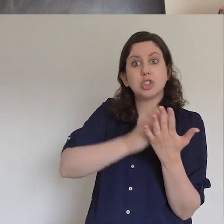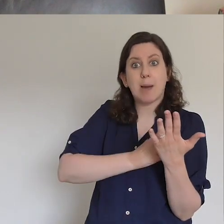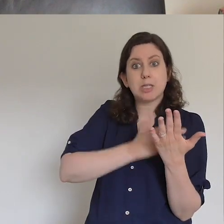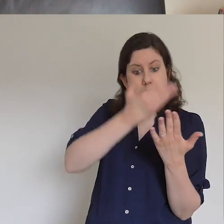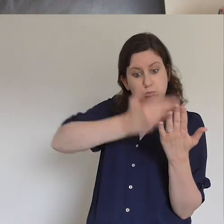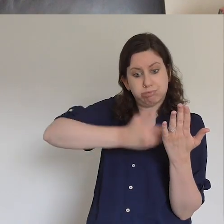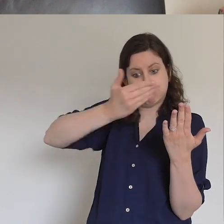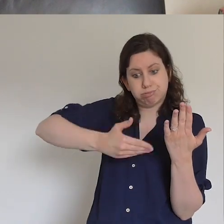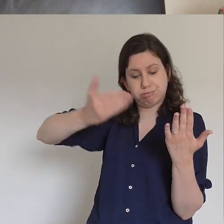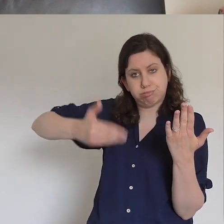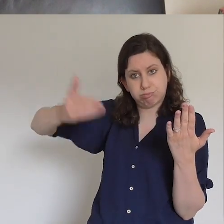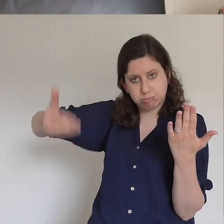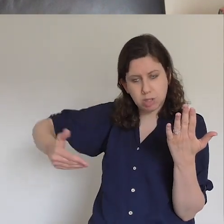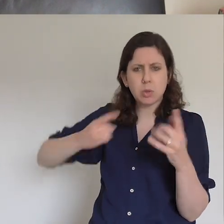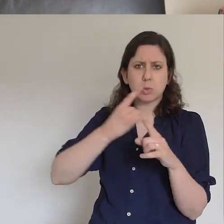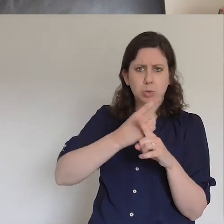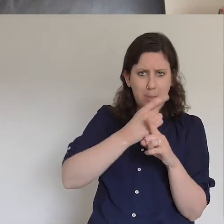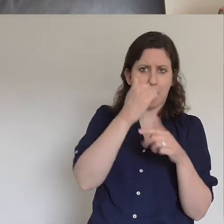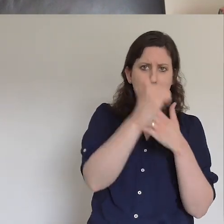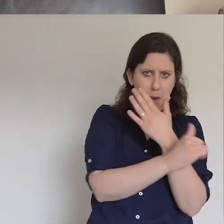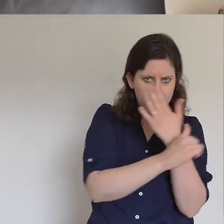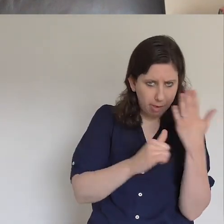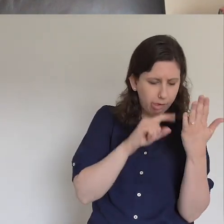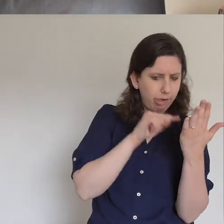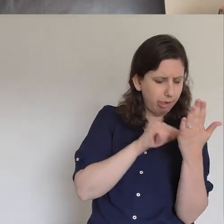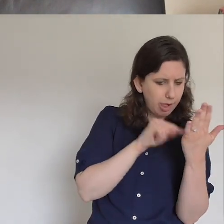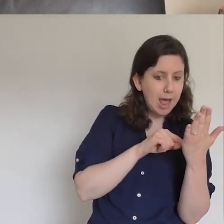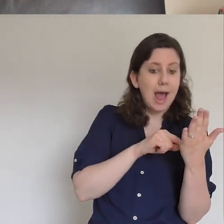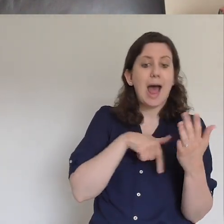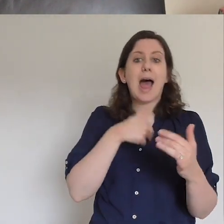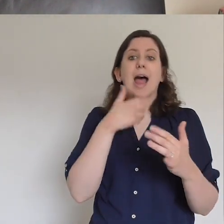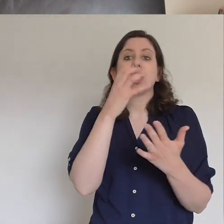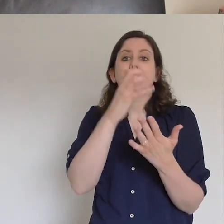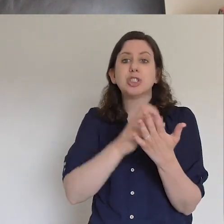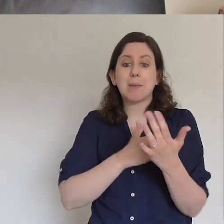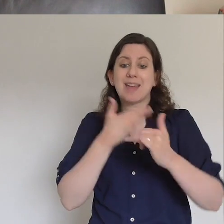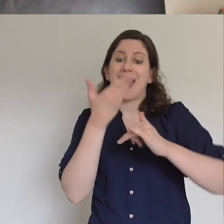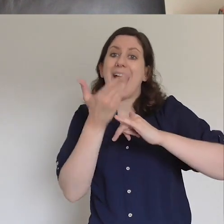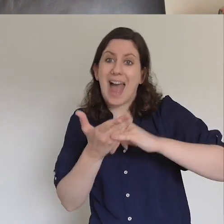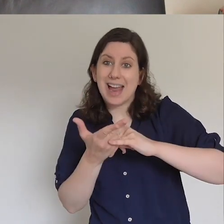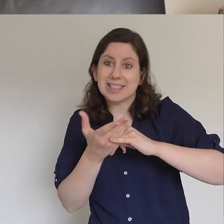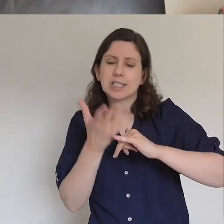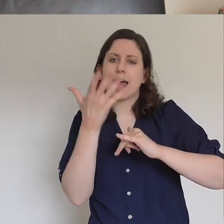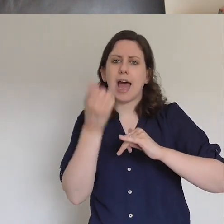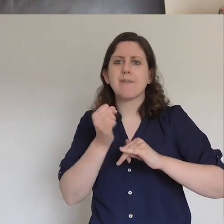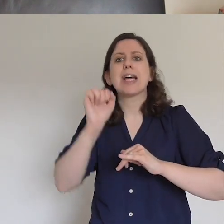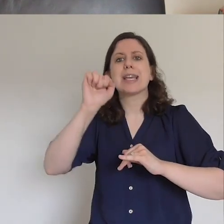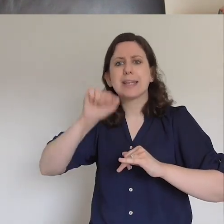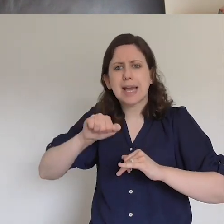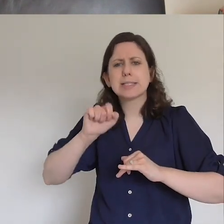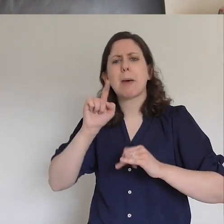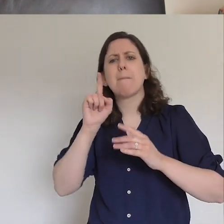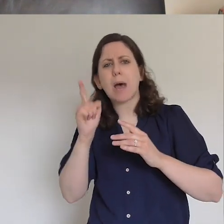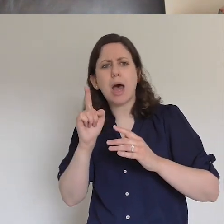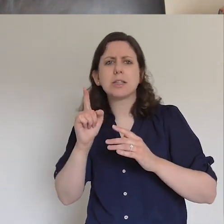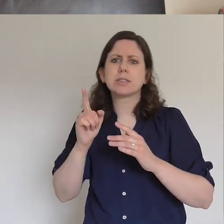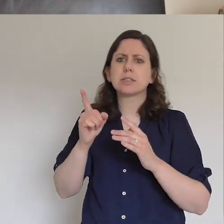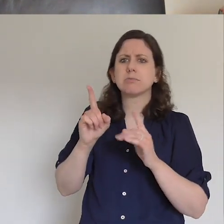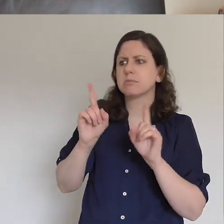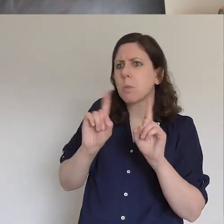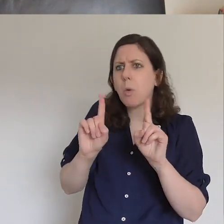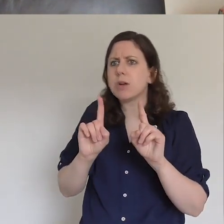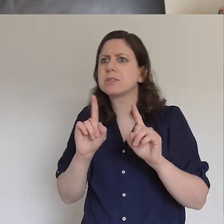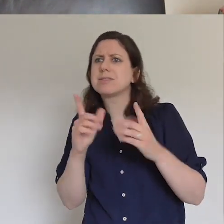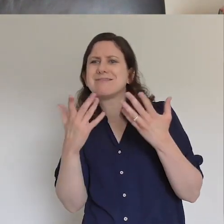from the bible but then at the end of each chapter is this yes but how section so that yeah just to remind people that our heart